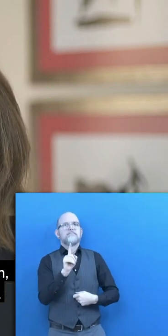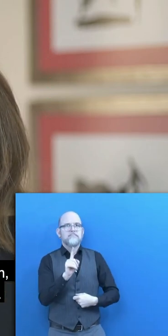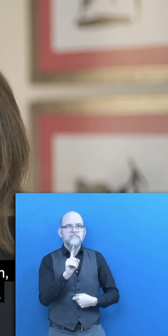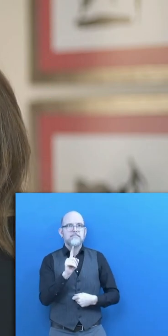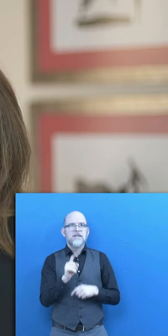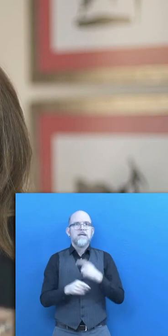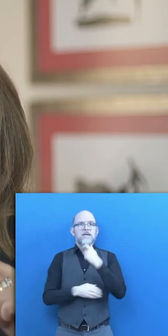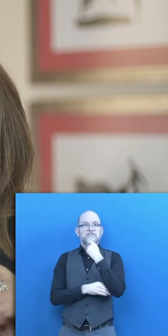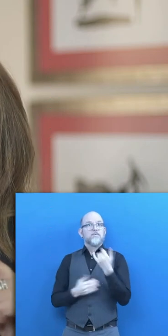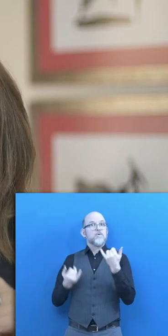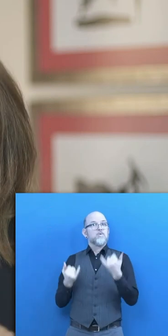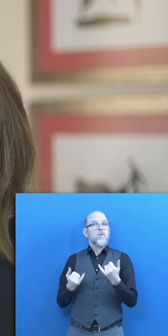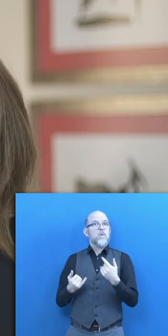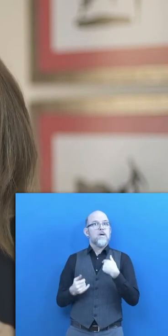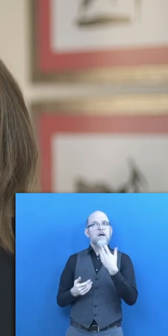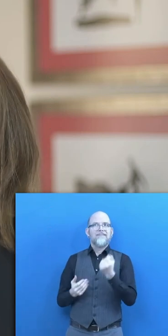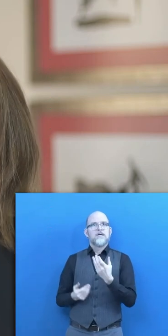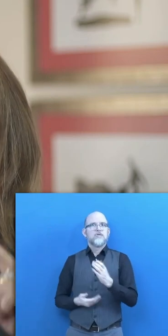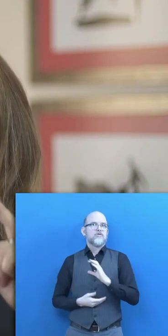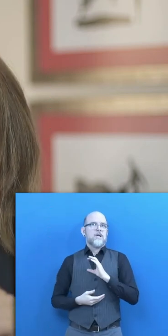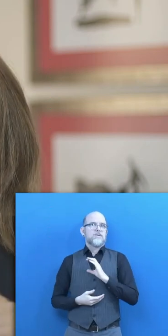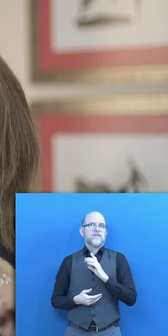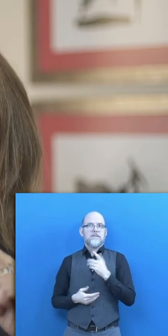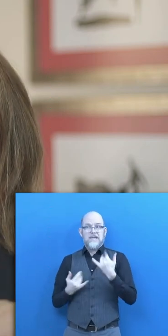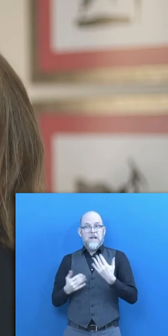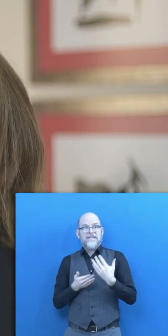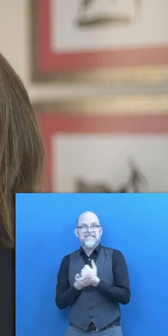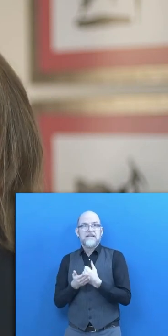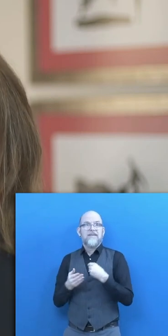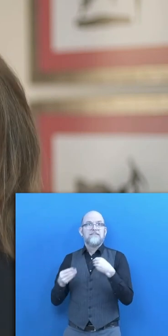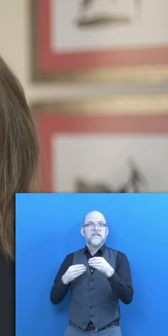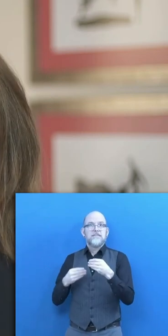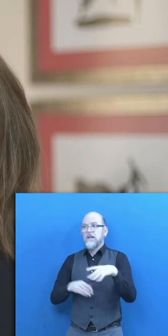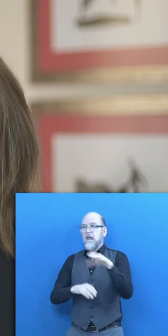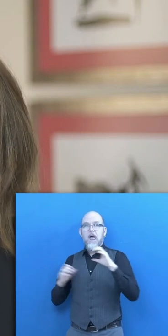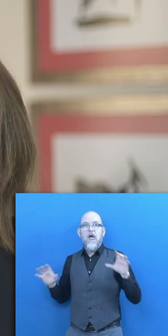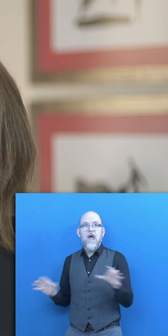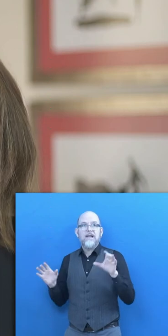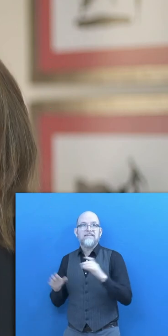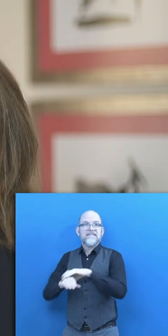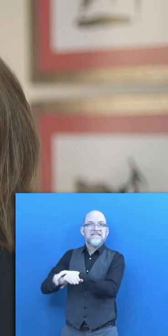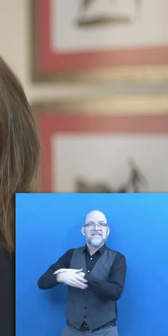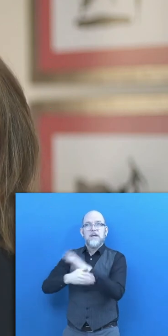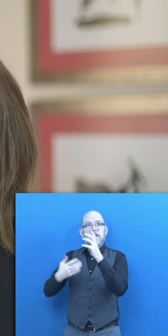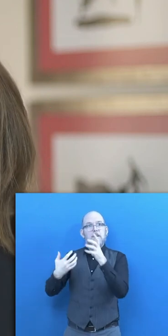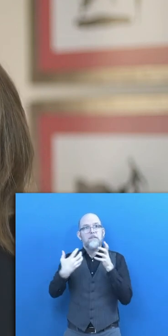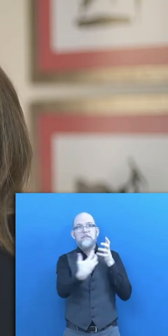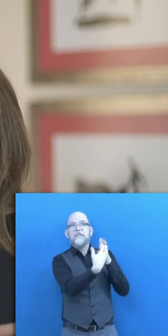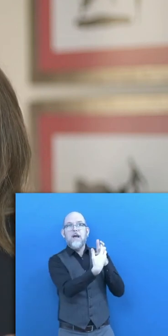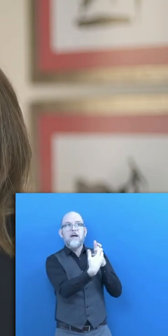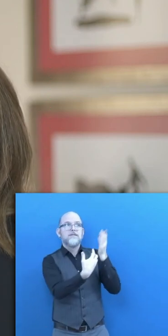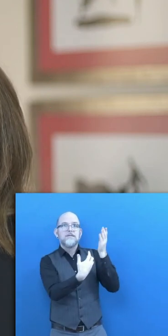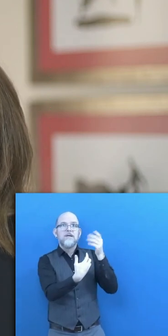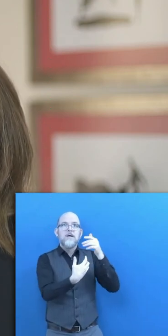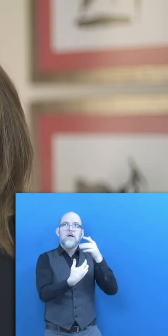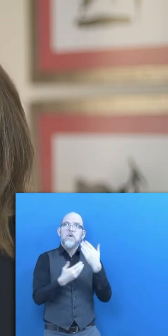mind. We have now a precious opportunity to be flexible, to be active and to